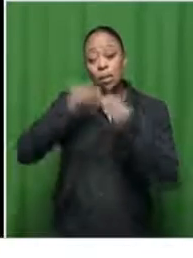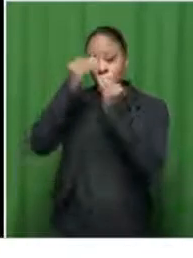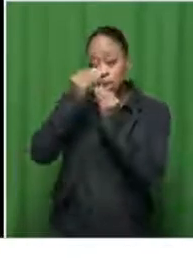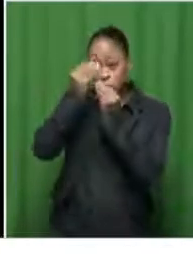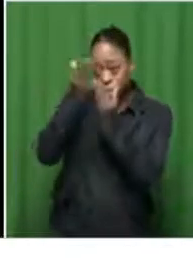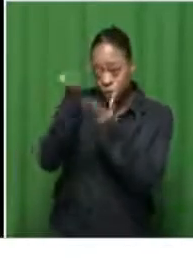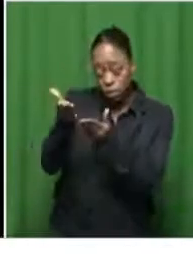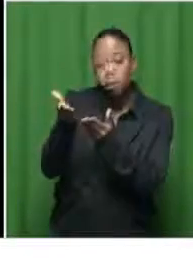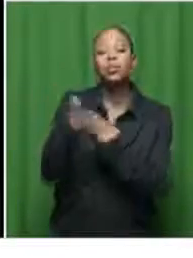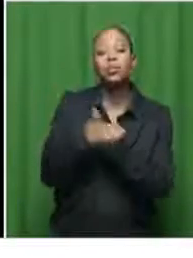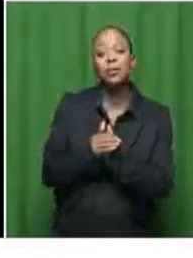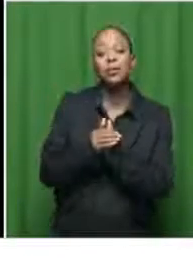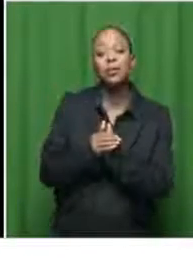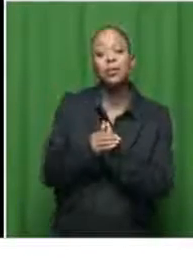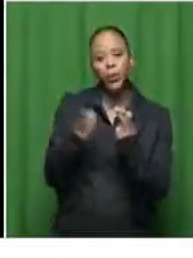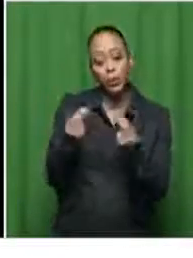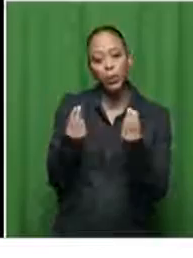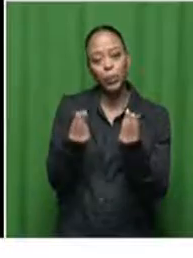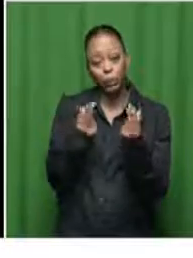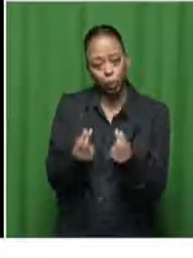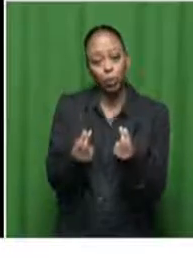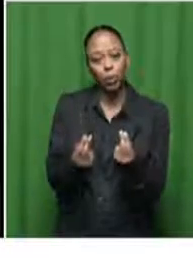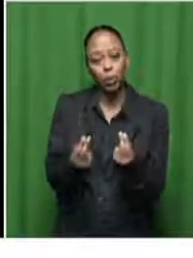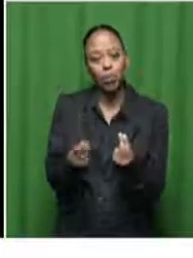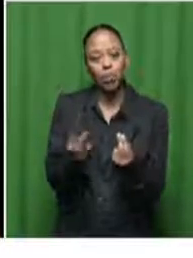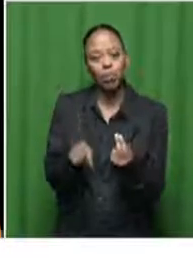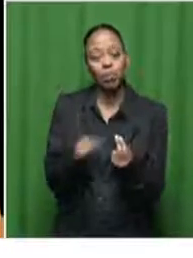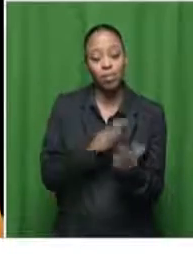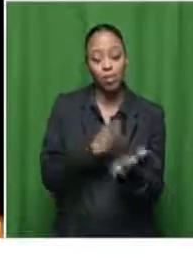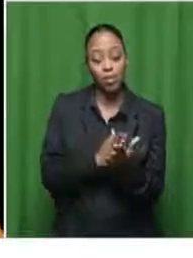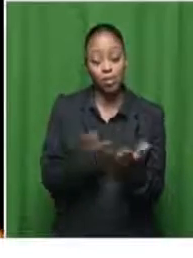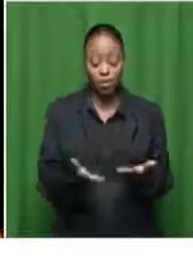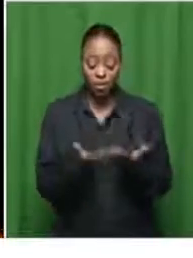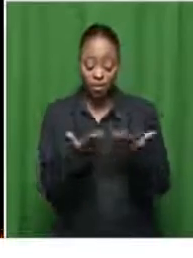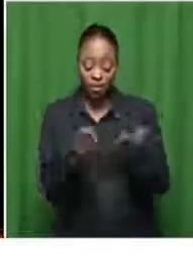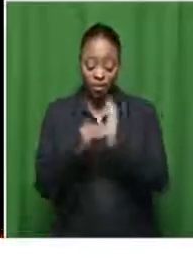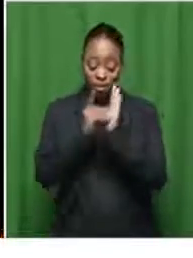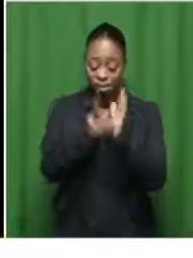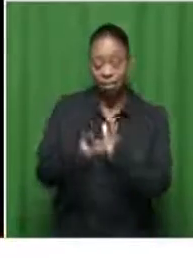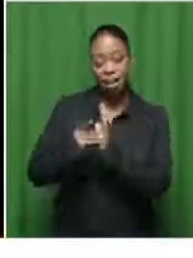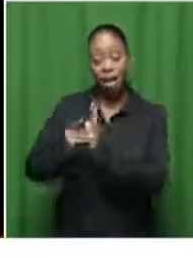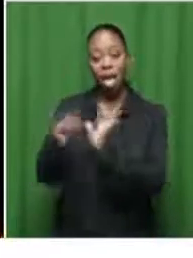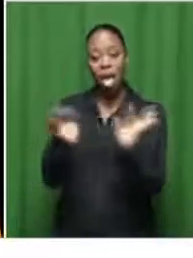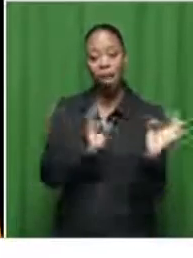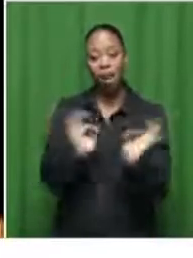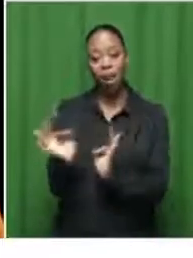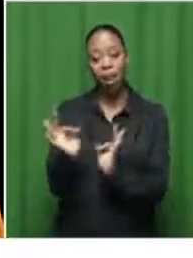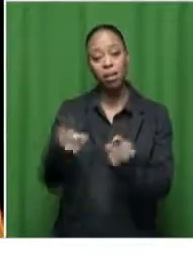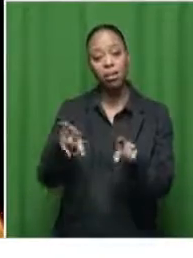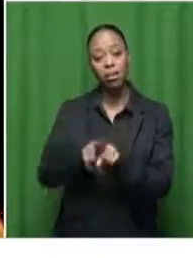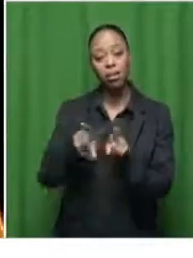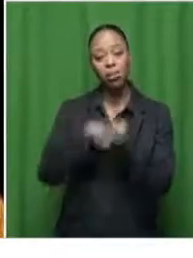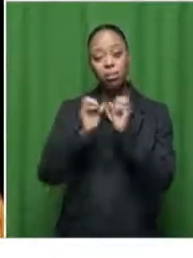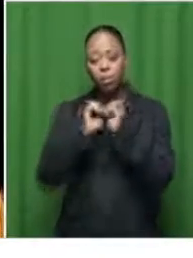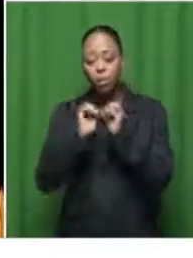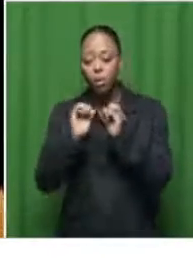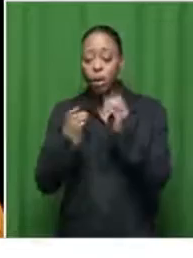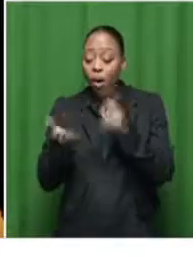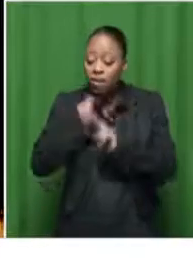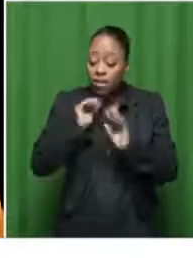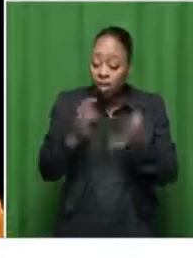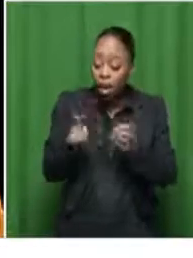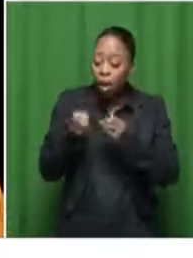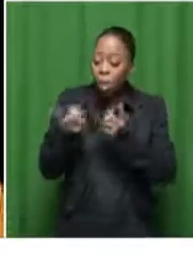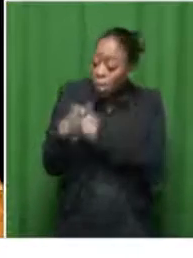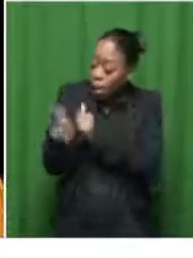to start acting in the sense of providing services on the ground as you were saying and this through multiple partnerships it's